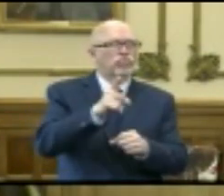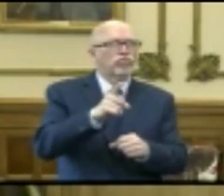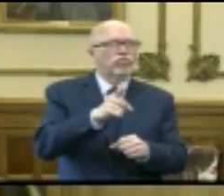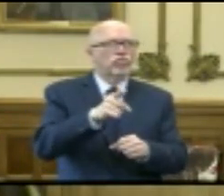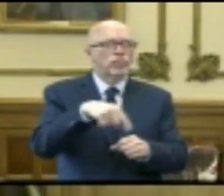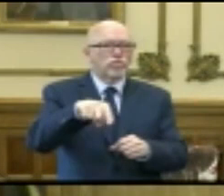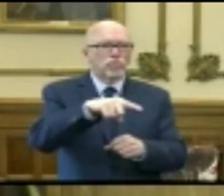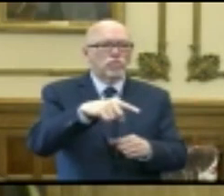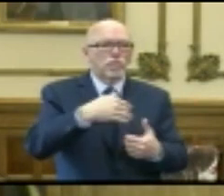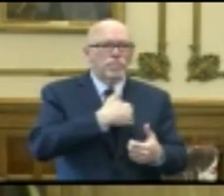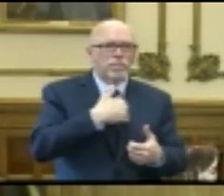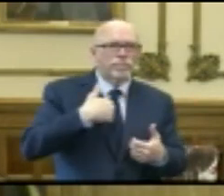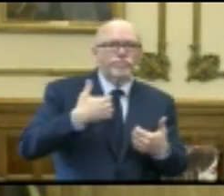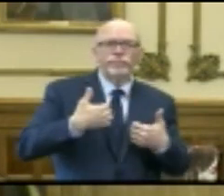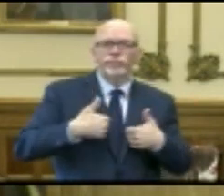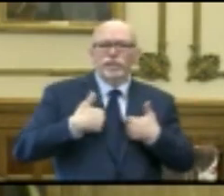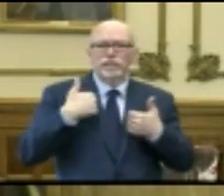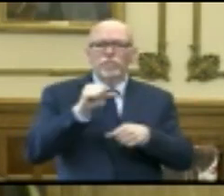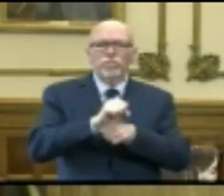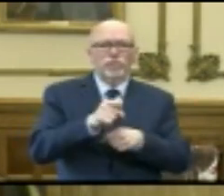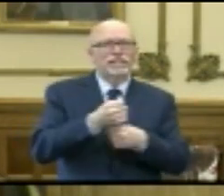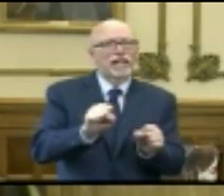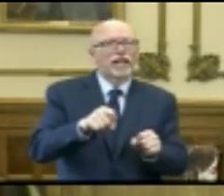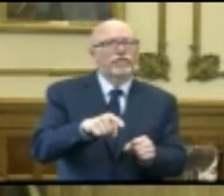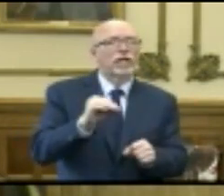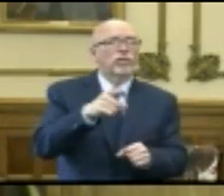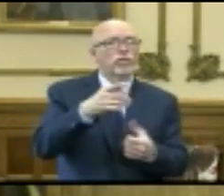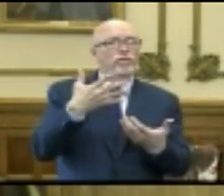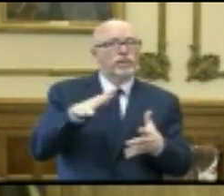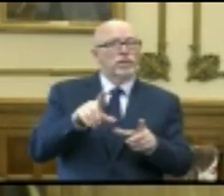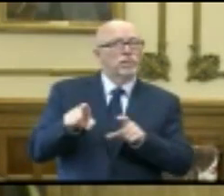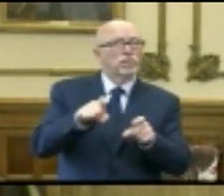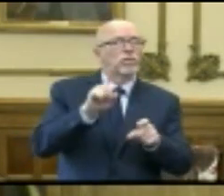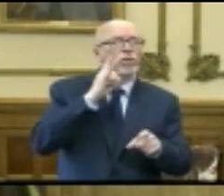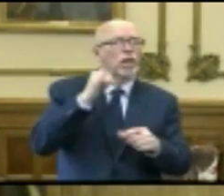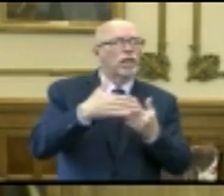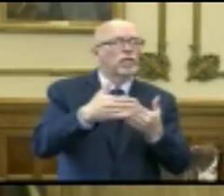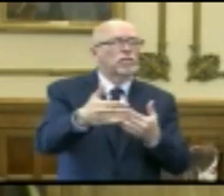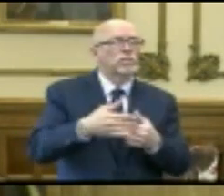residents are safe? And if you haven't, what will those steps look like going forward?